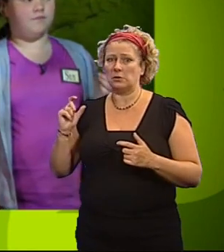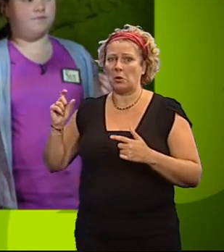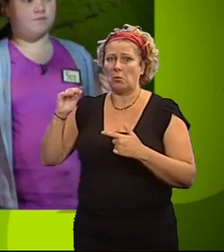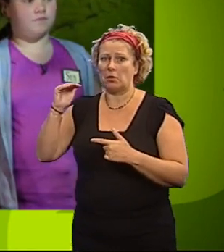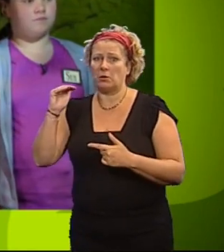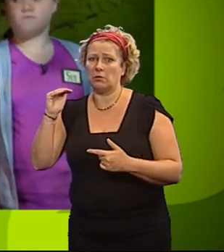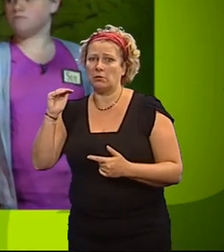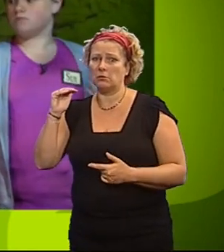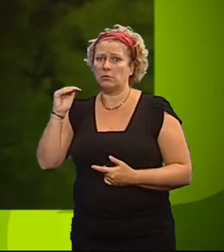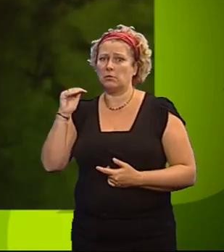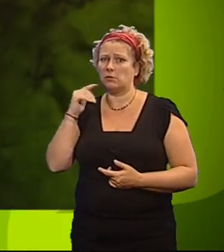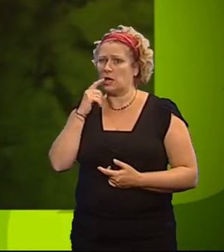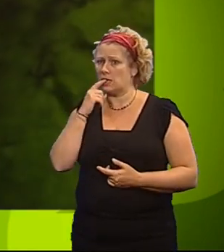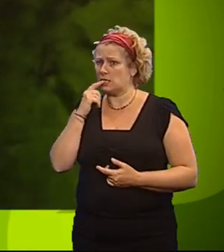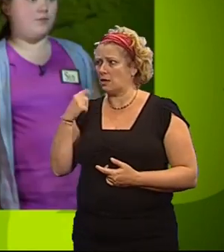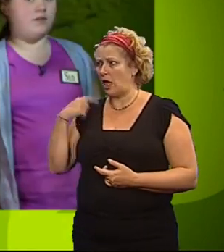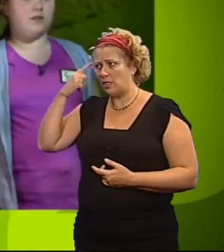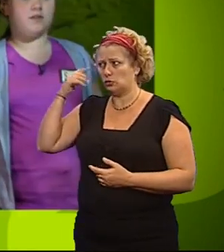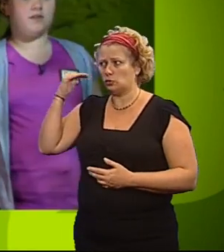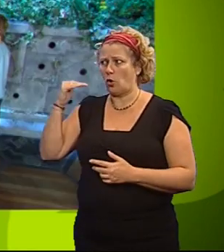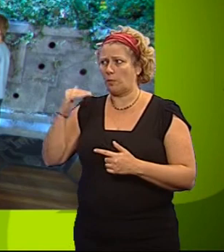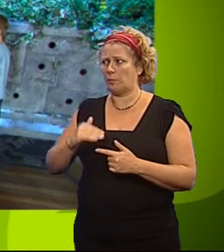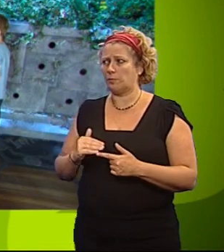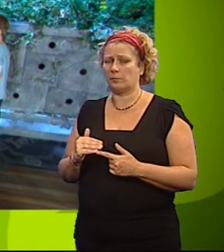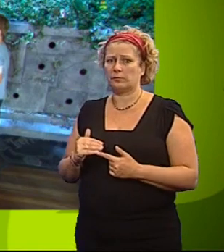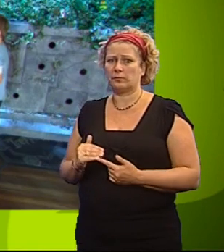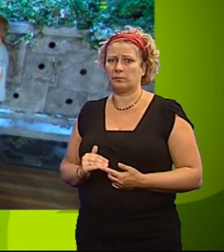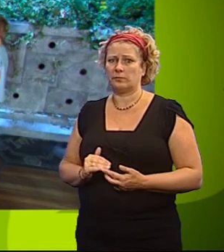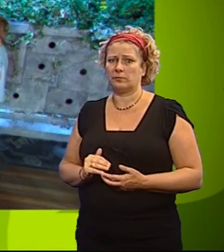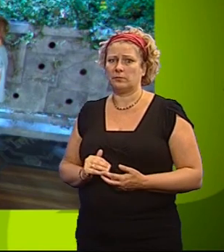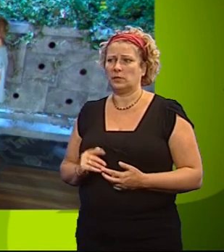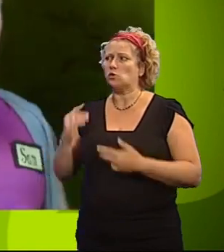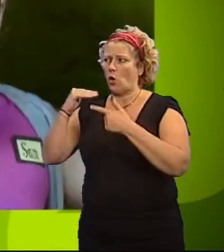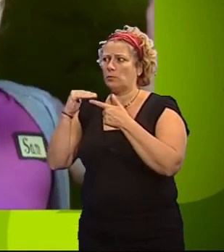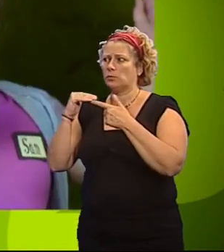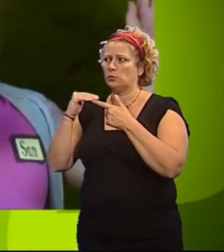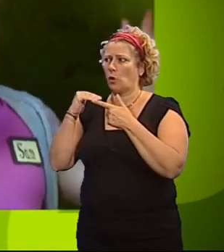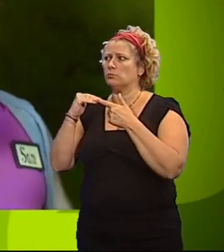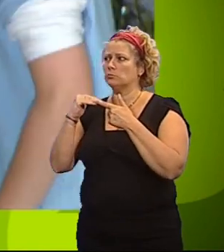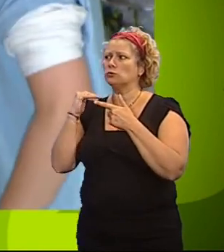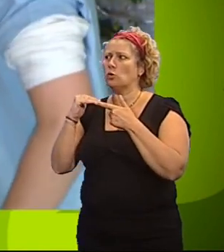middle? I think it's top. Just give it to the top. I think it's top. Top.